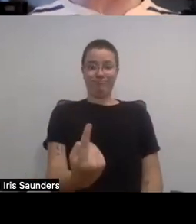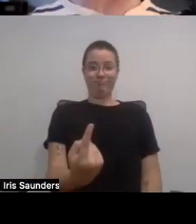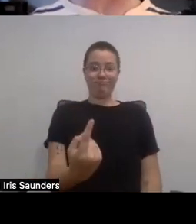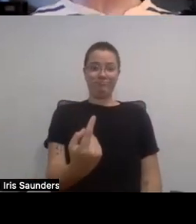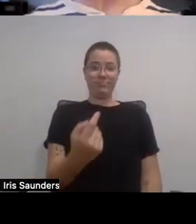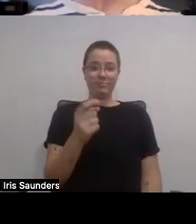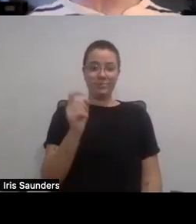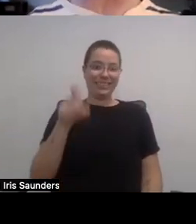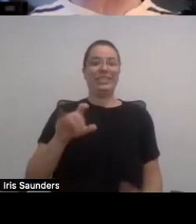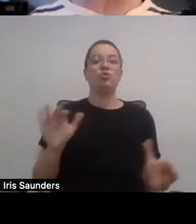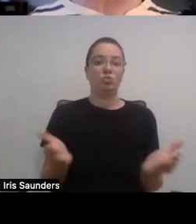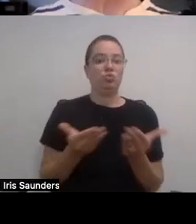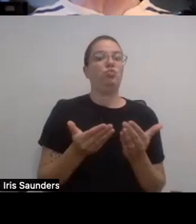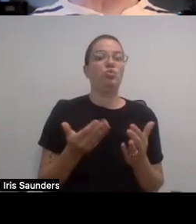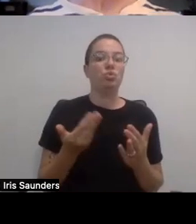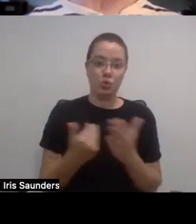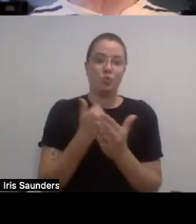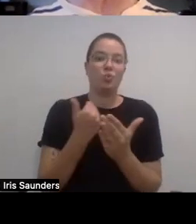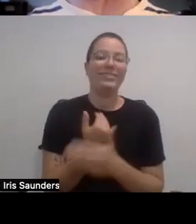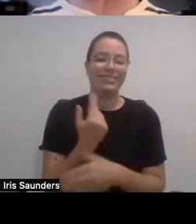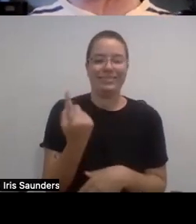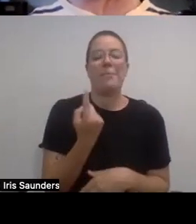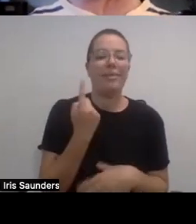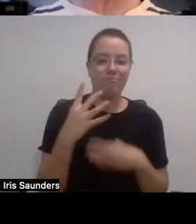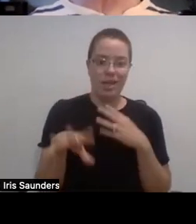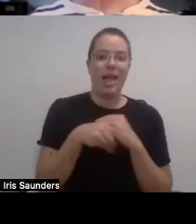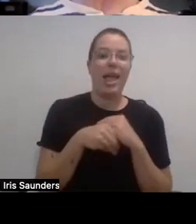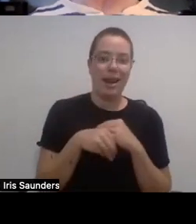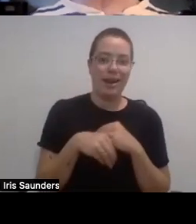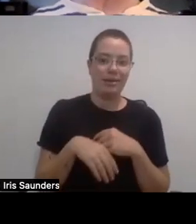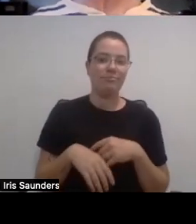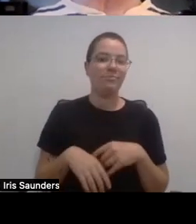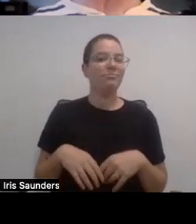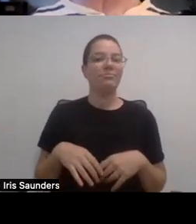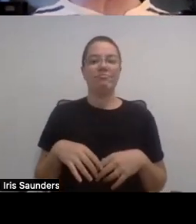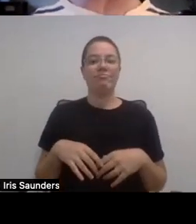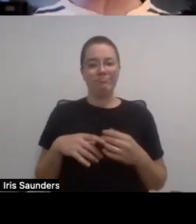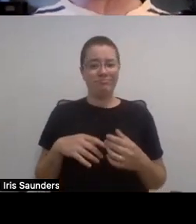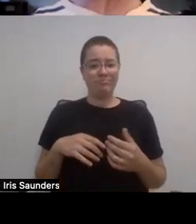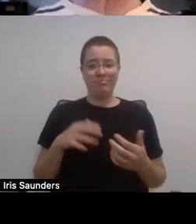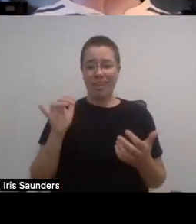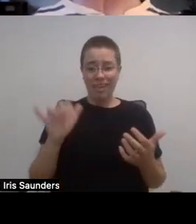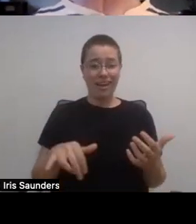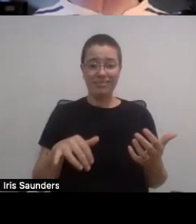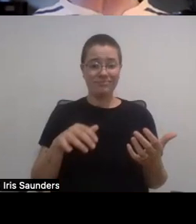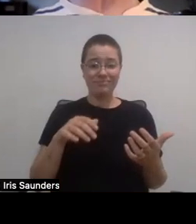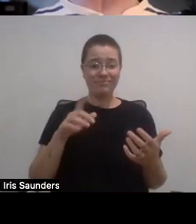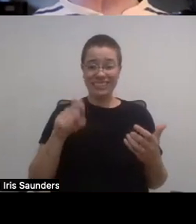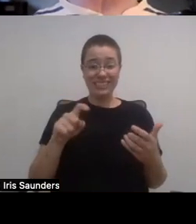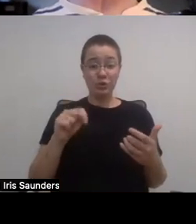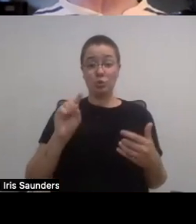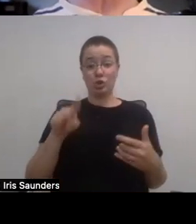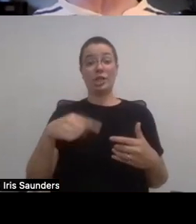or interjected or brought or advocated for, then it simply would exist. And they would ask